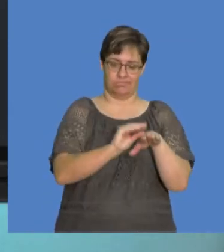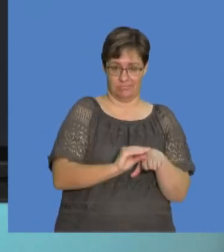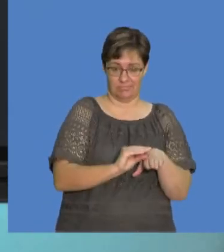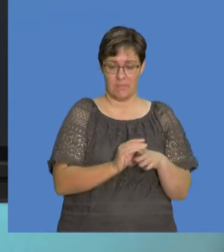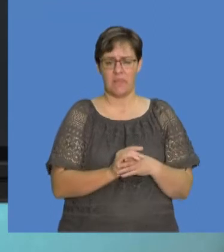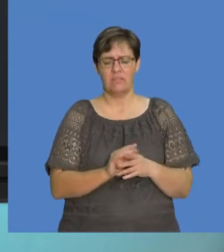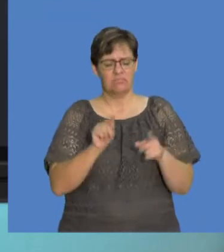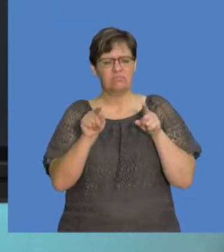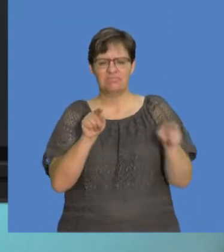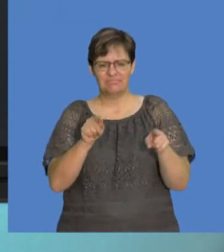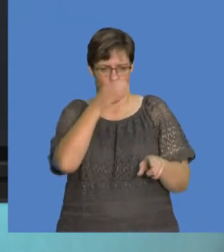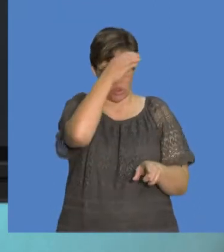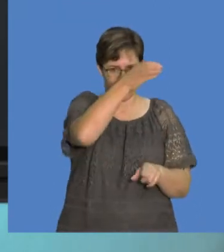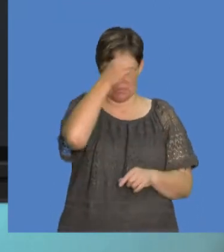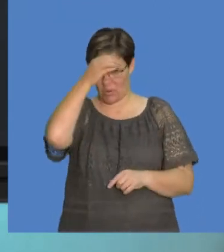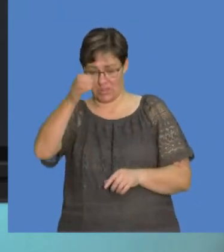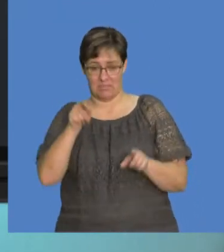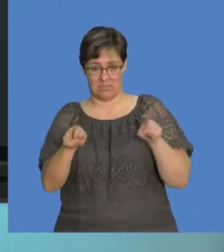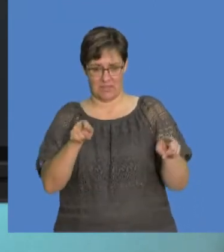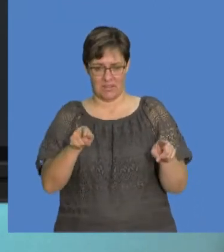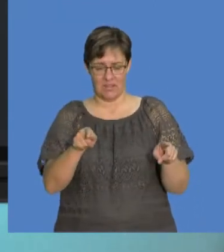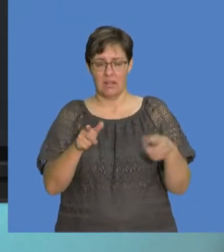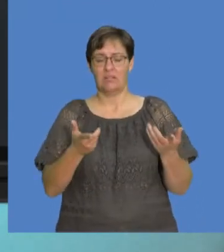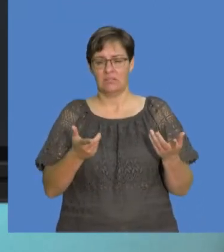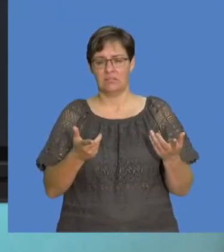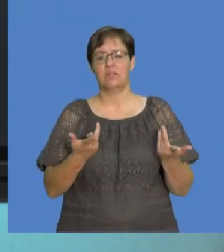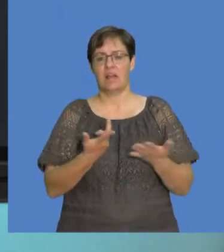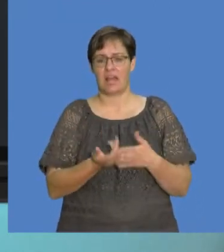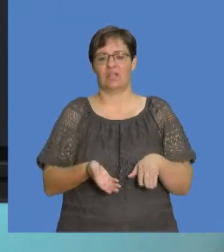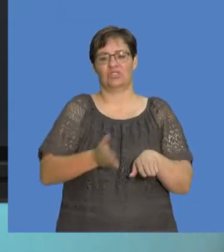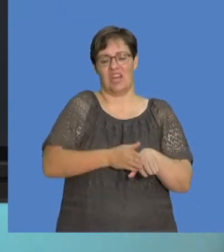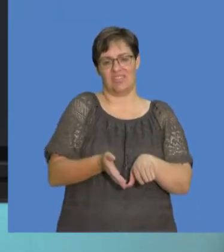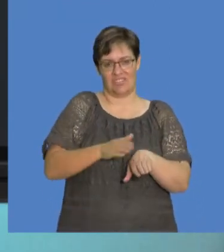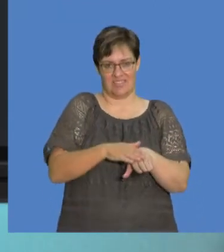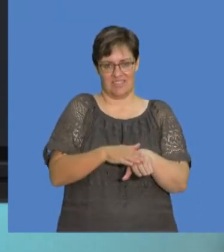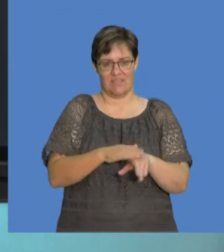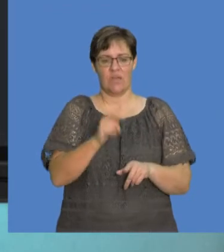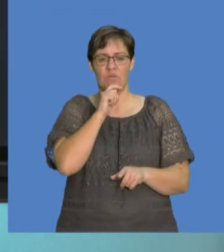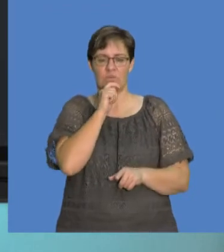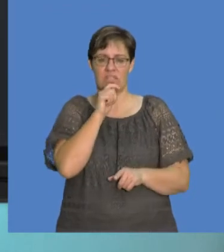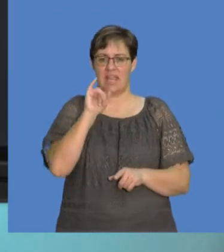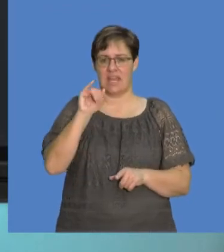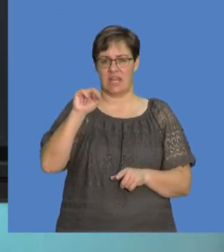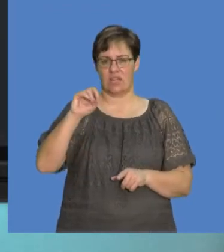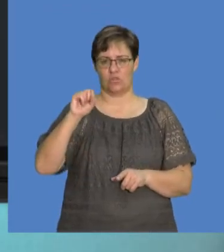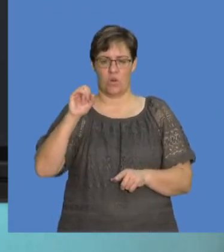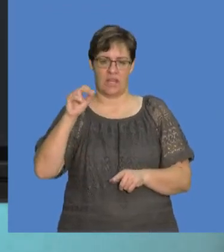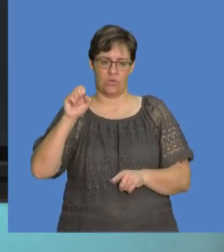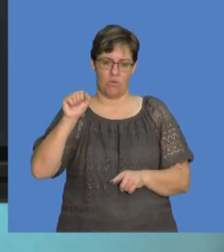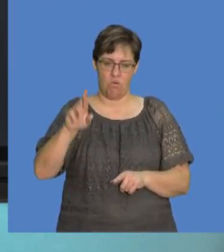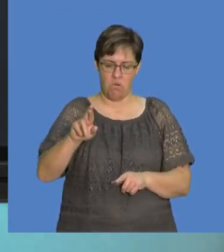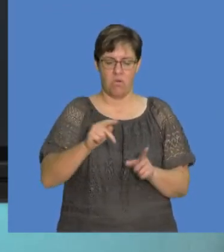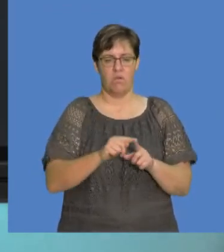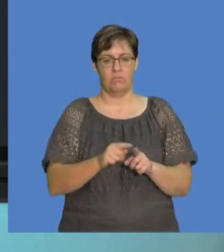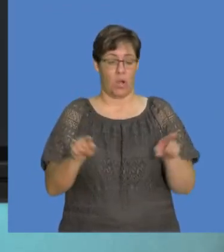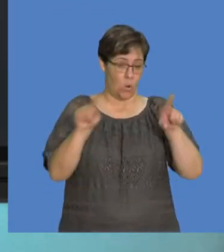two, you know, concepts in, you know, interaction of charges, we are using insulators, they come into contact, we